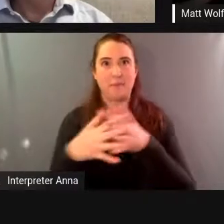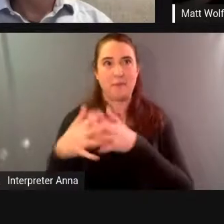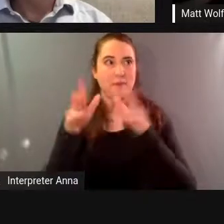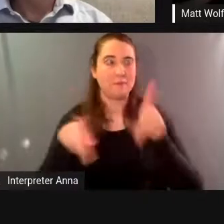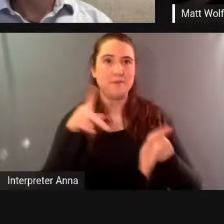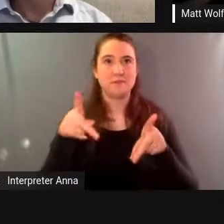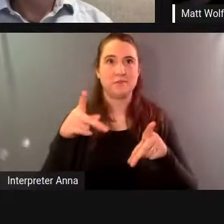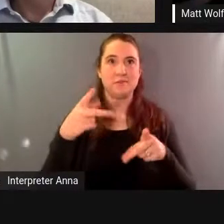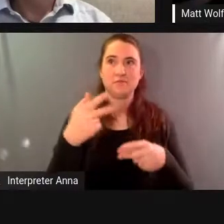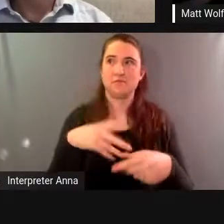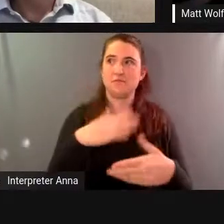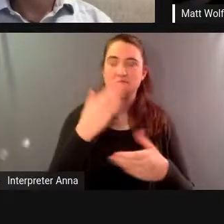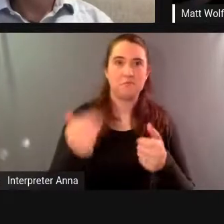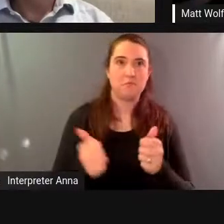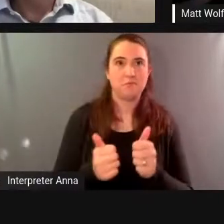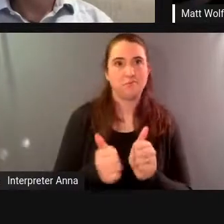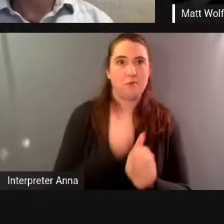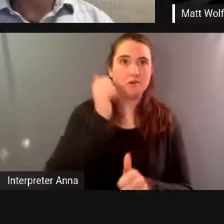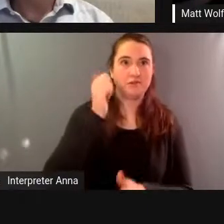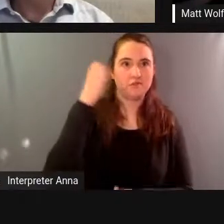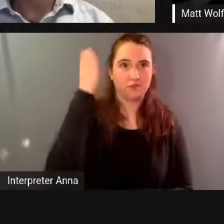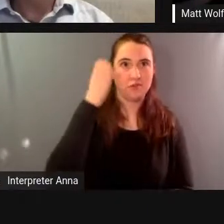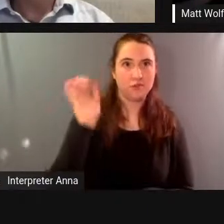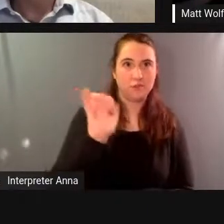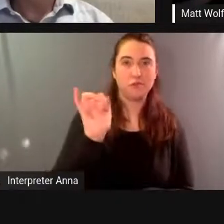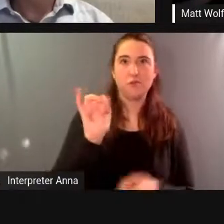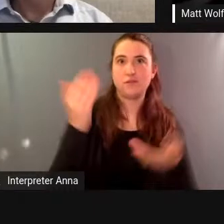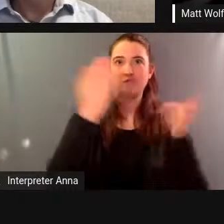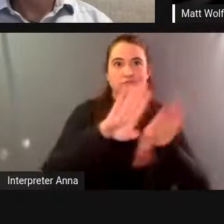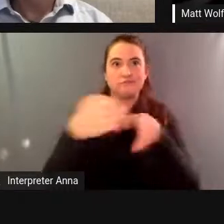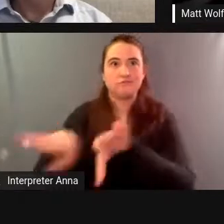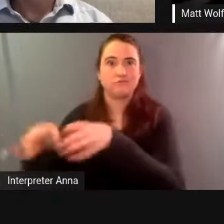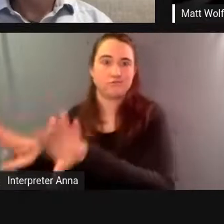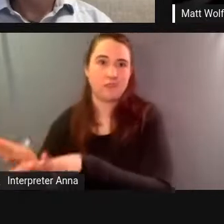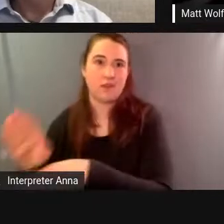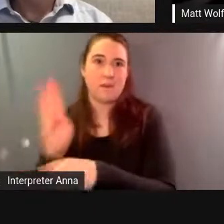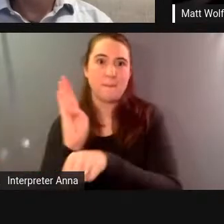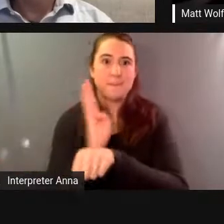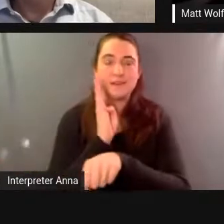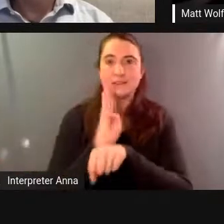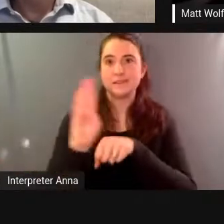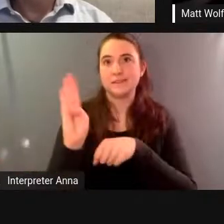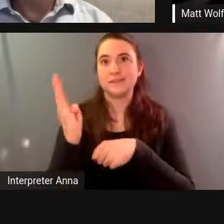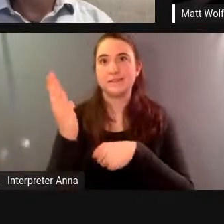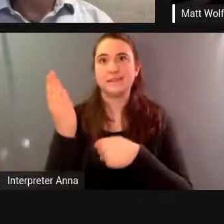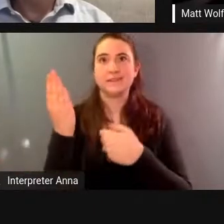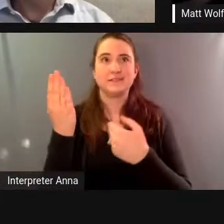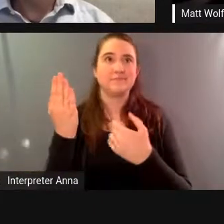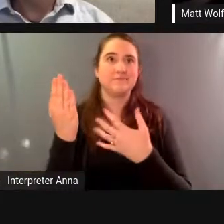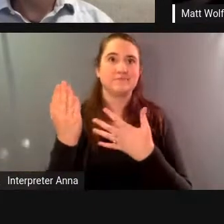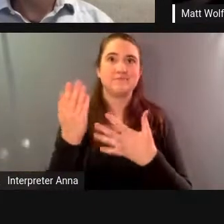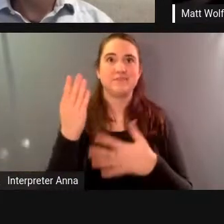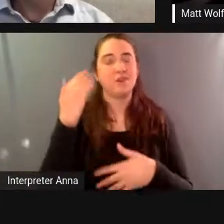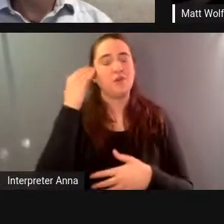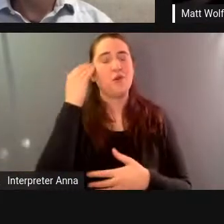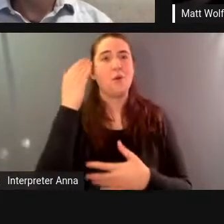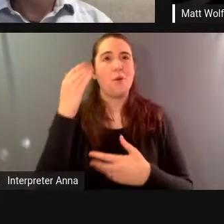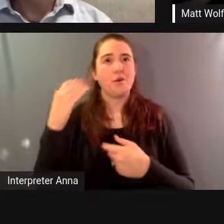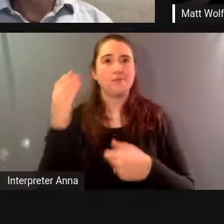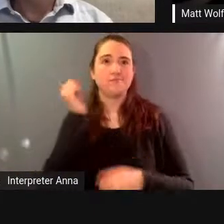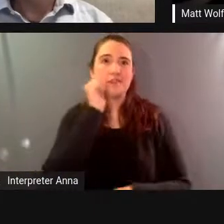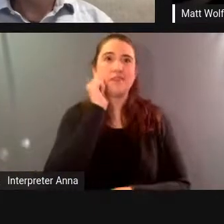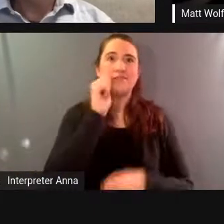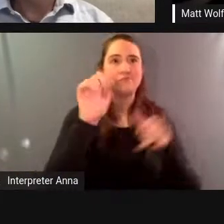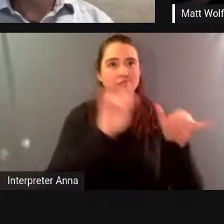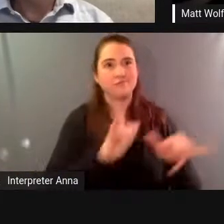western europe you know shut down and business as usual which is killing the planet has now